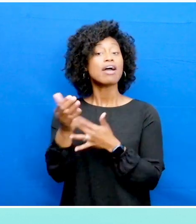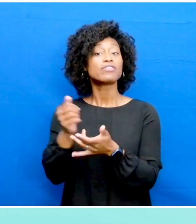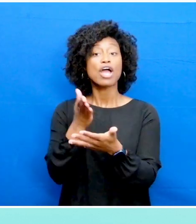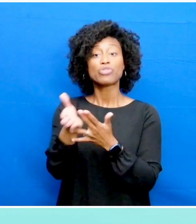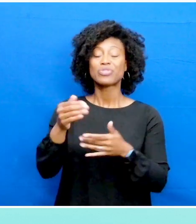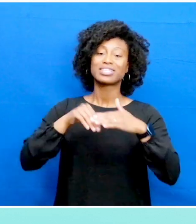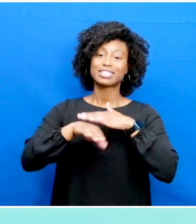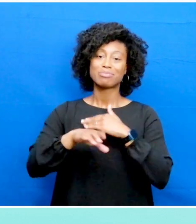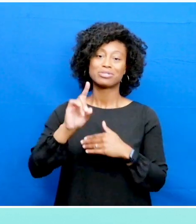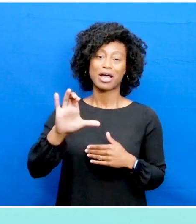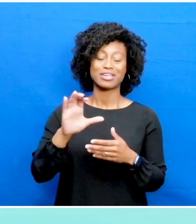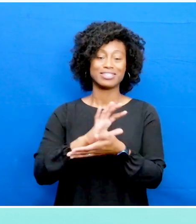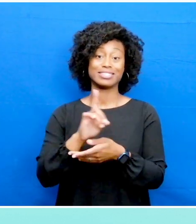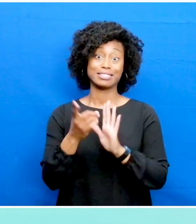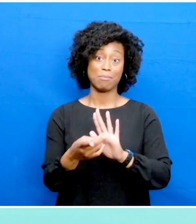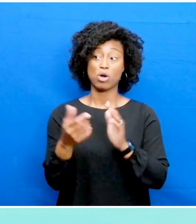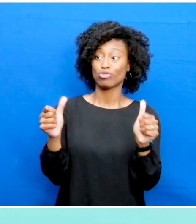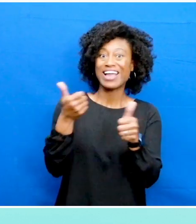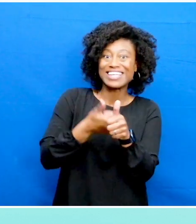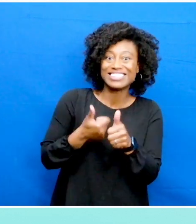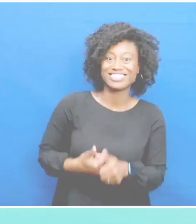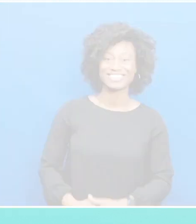Accessible Documents demo to try out all these features.